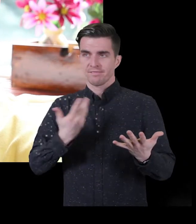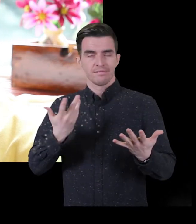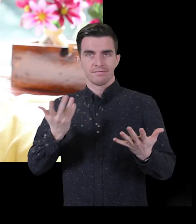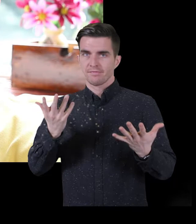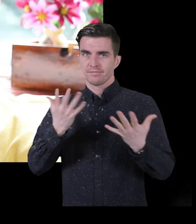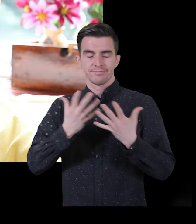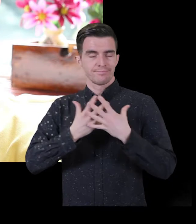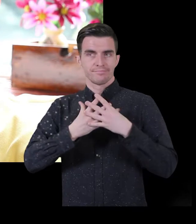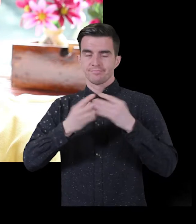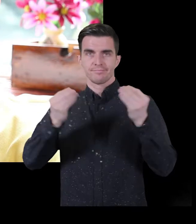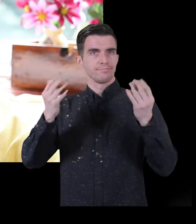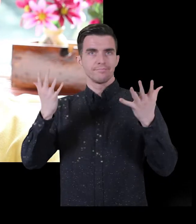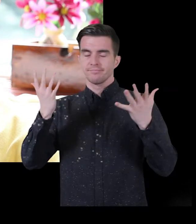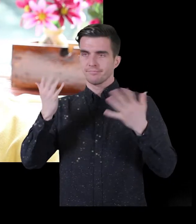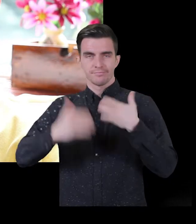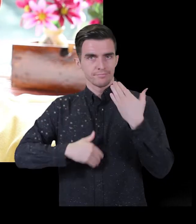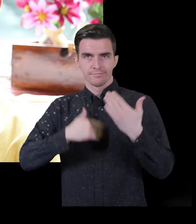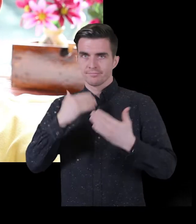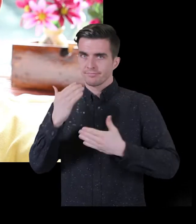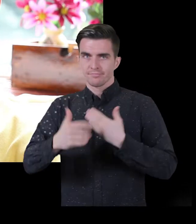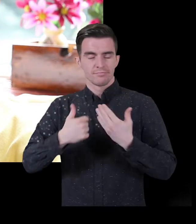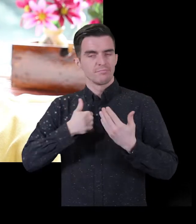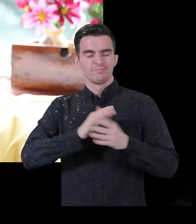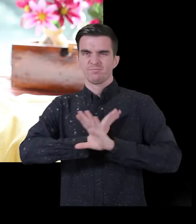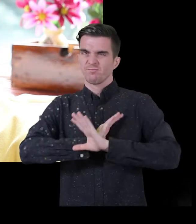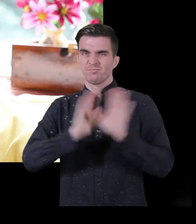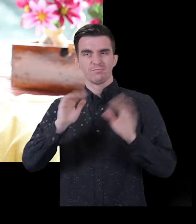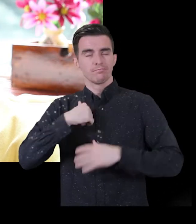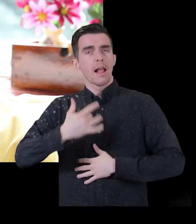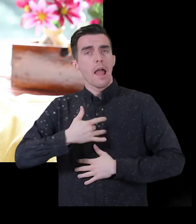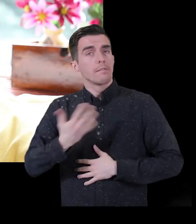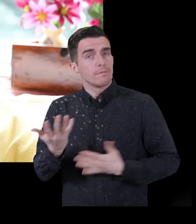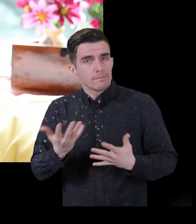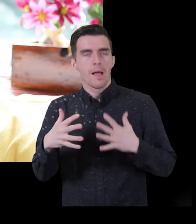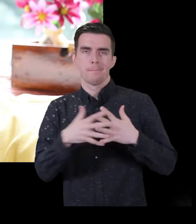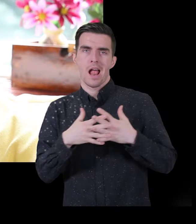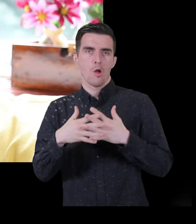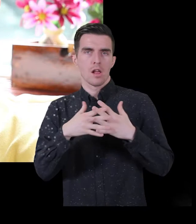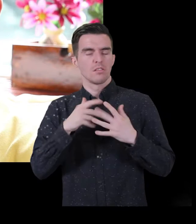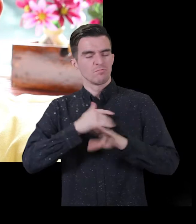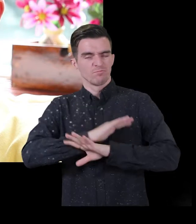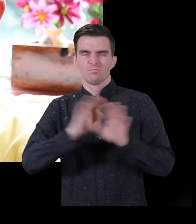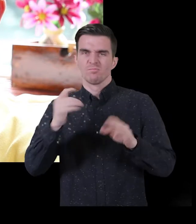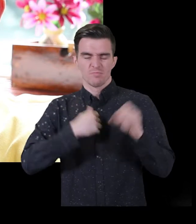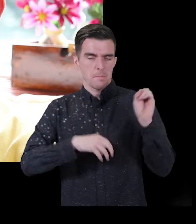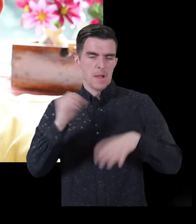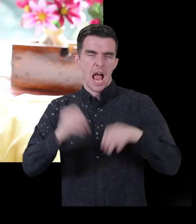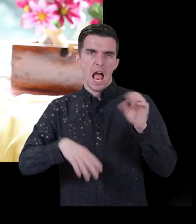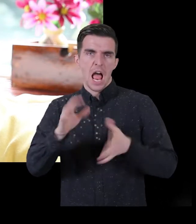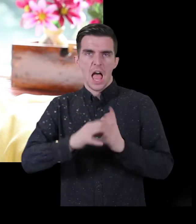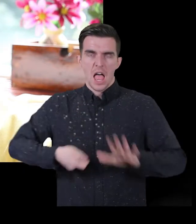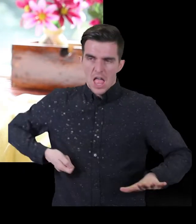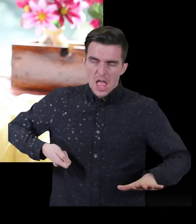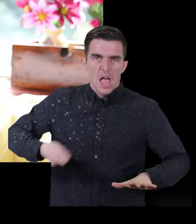And at that point, I was a sales rep, which my job involved a lot of driving.